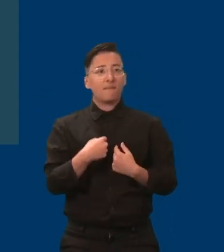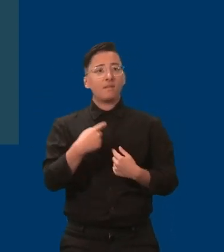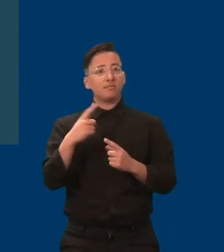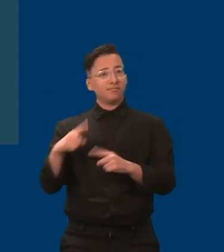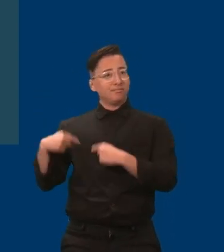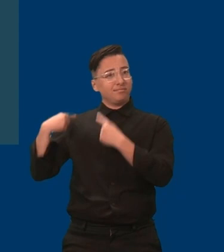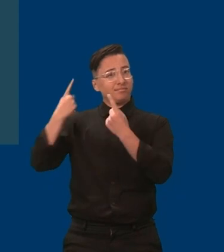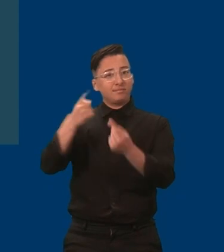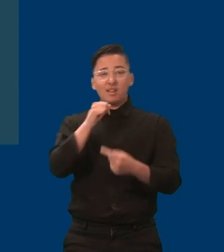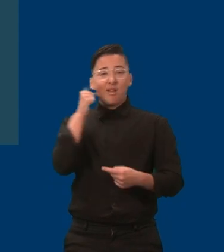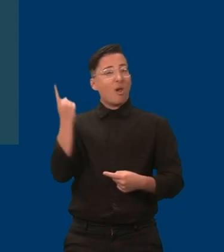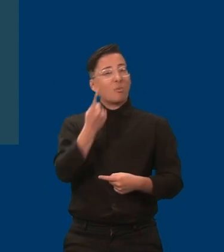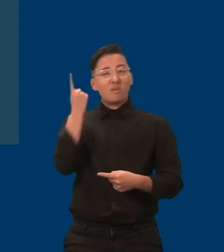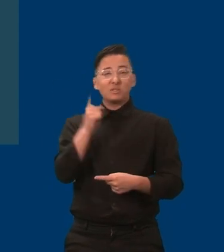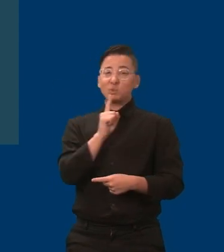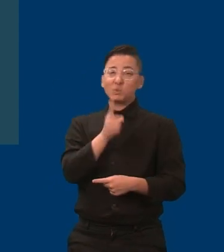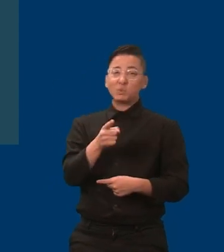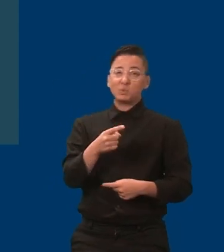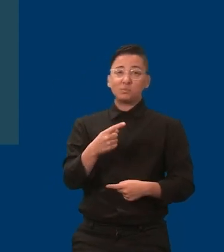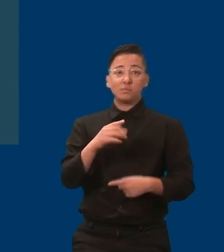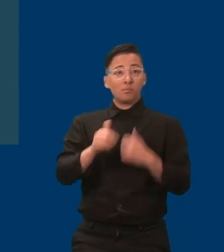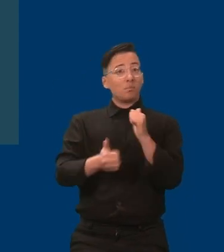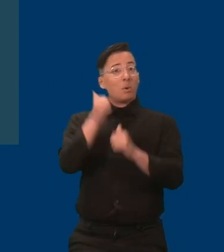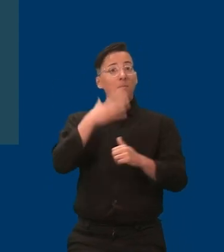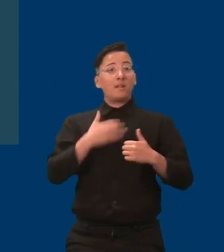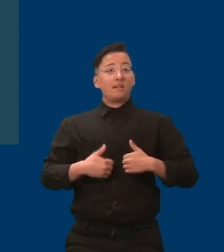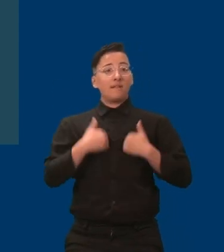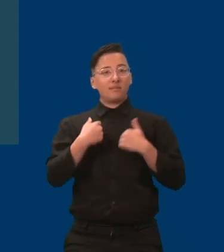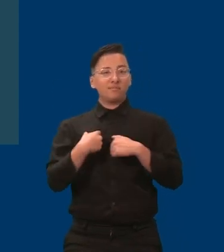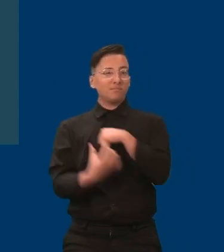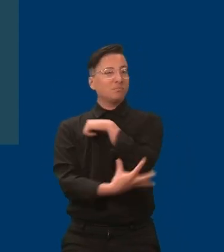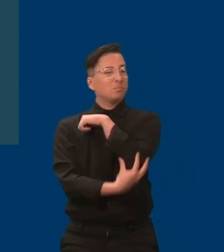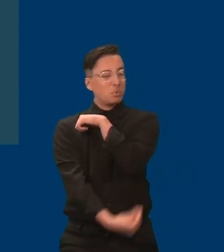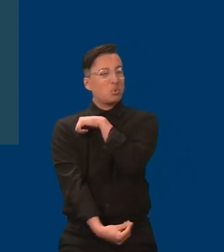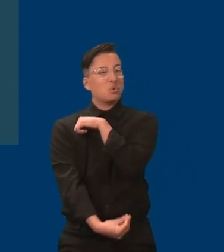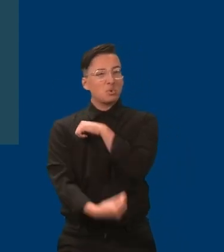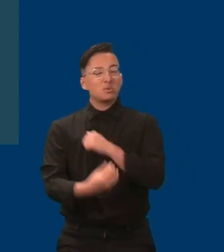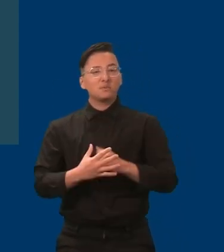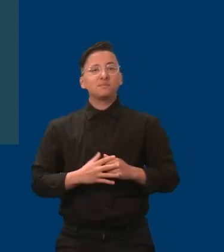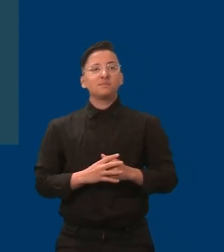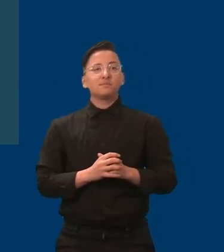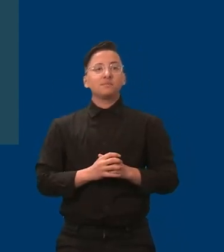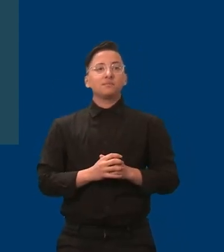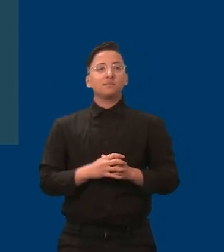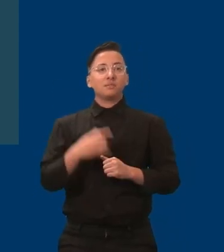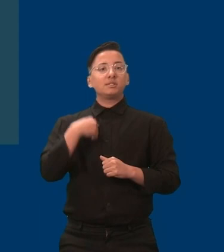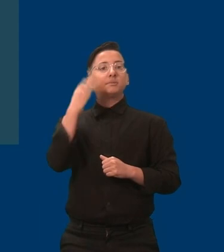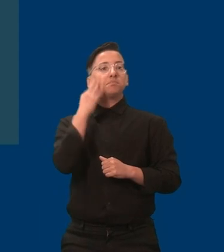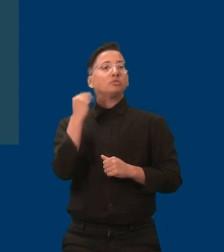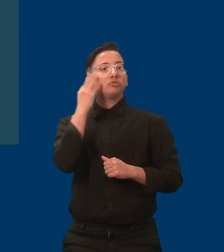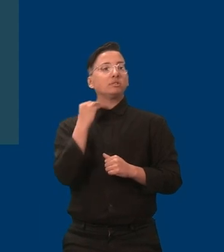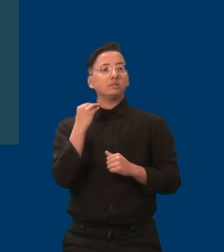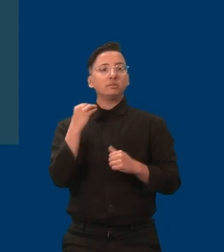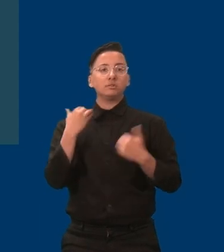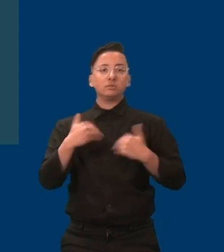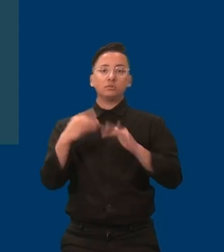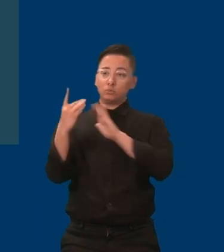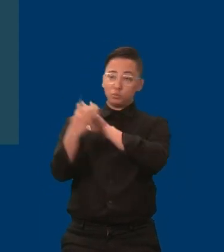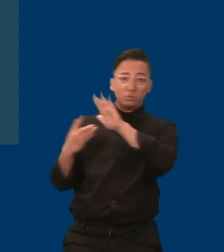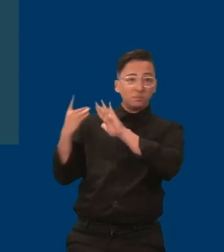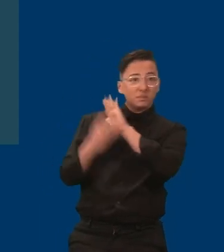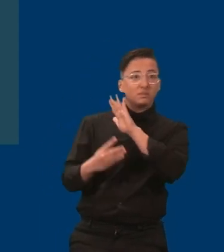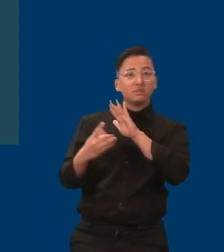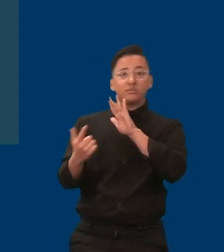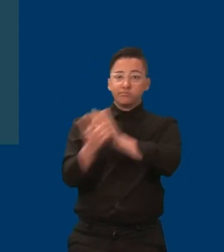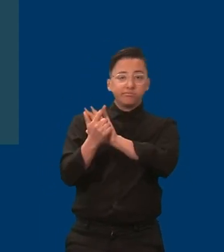lived in poverty for most of my life and I've experienced unlawful disability discrimination in education and employment